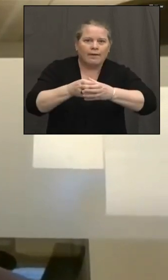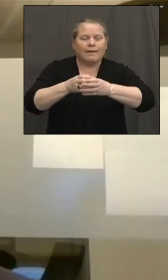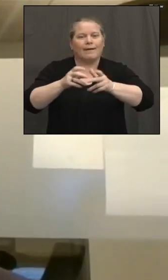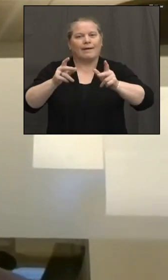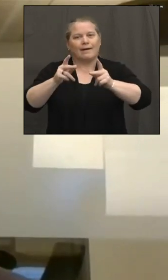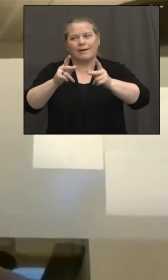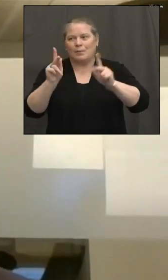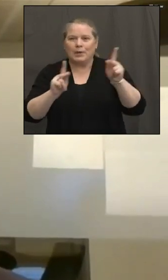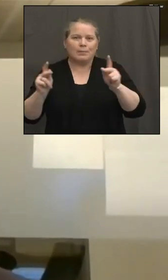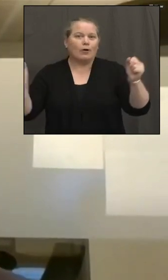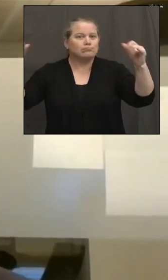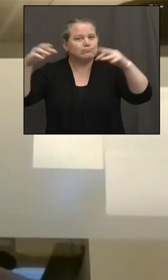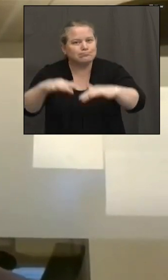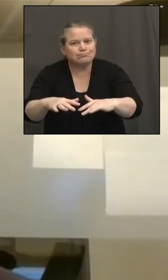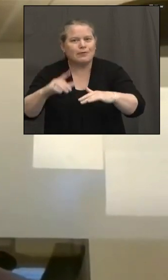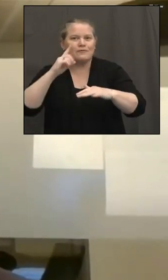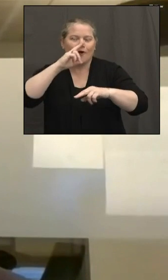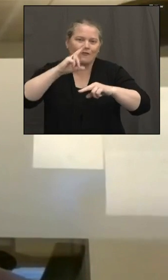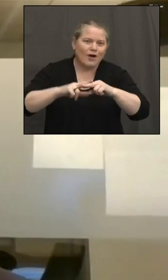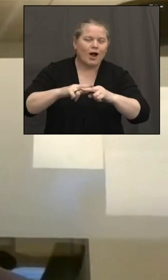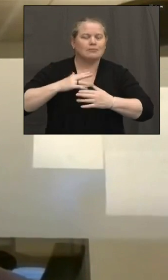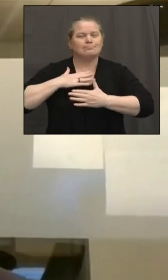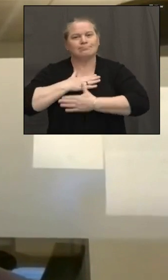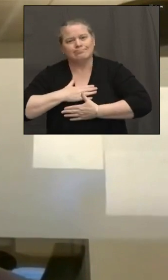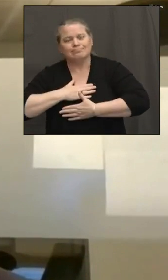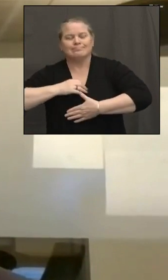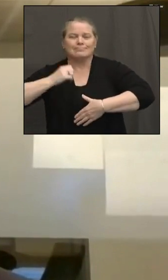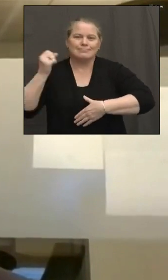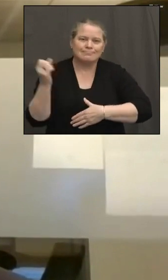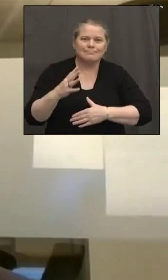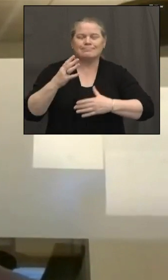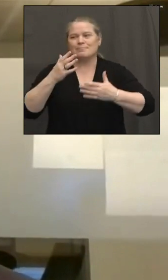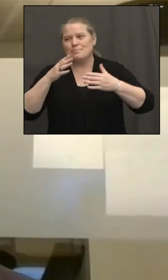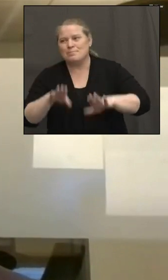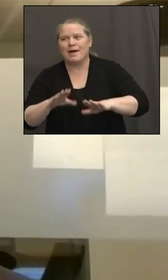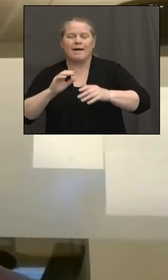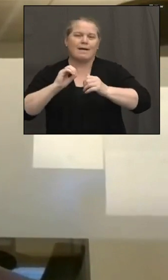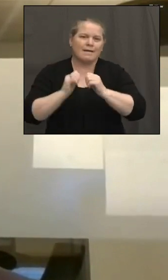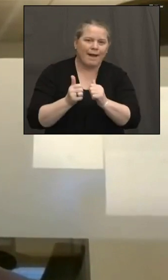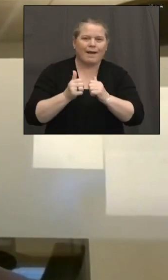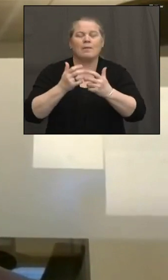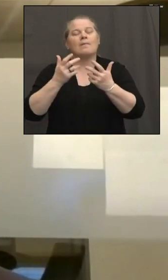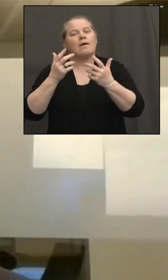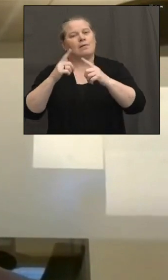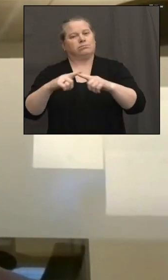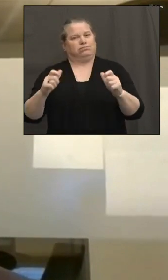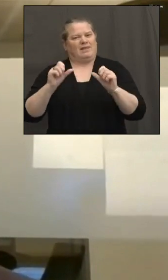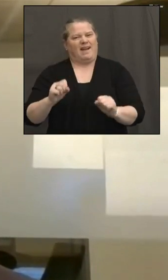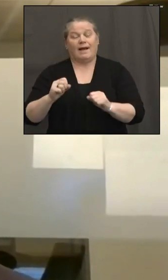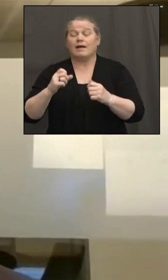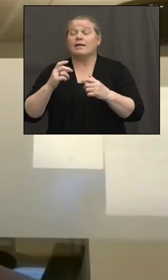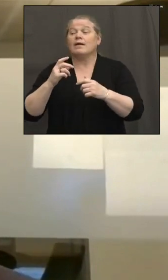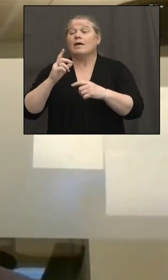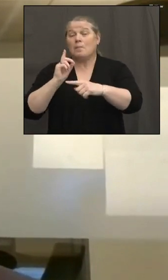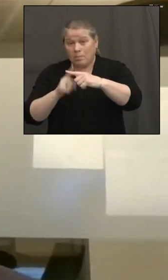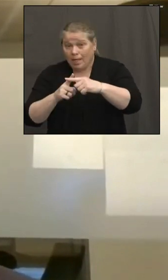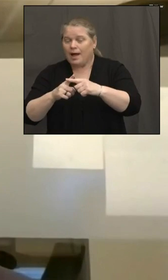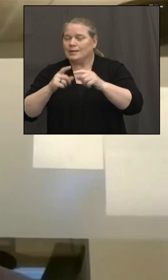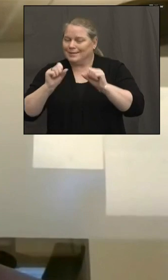especially in Hartford and Bridgeport, where we plan to really focus on creating a significant presence.